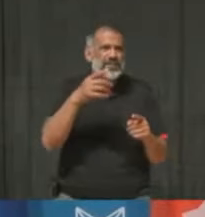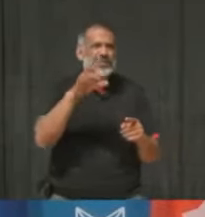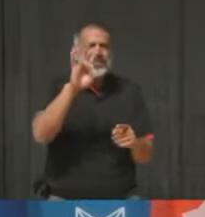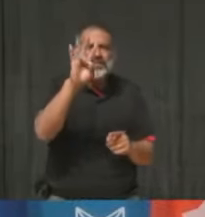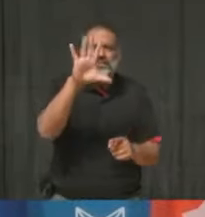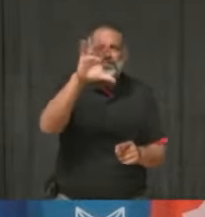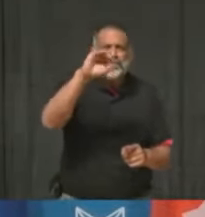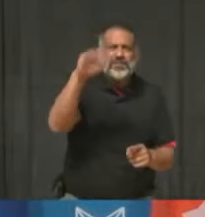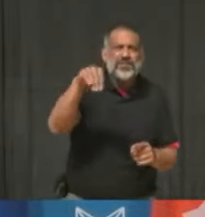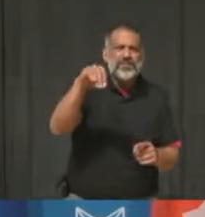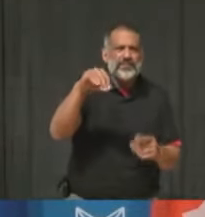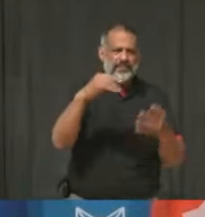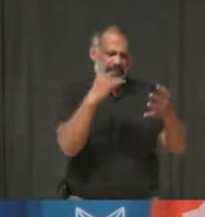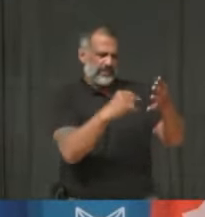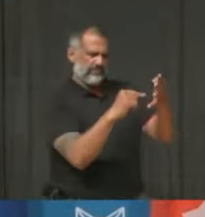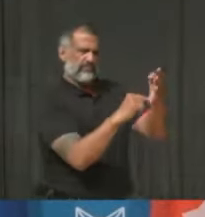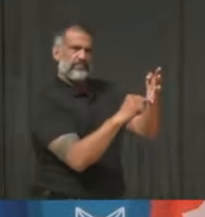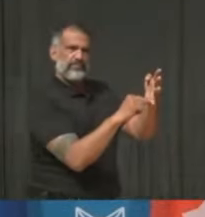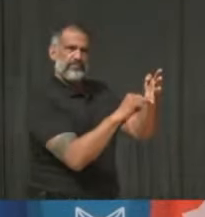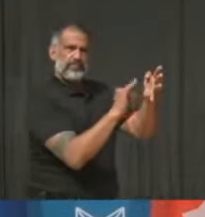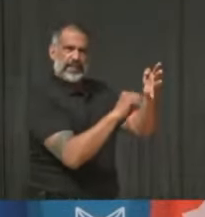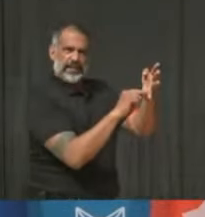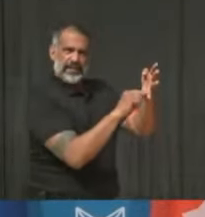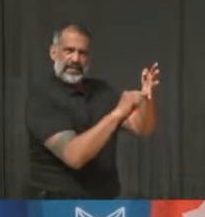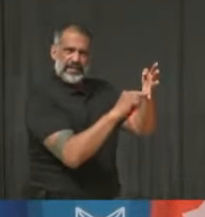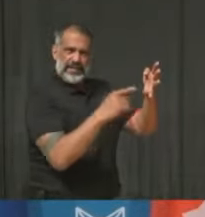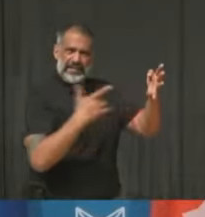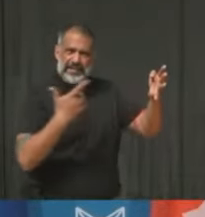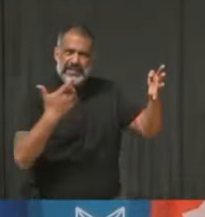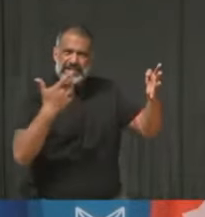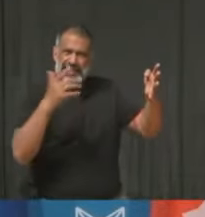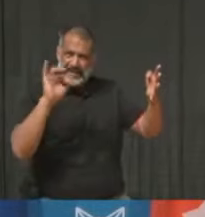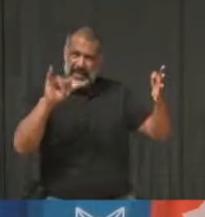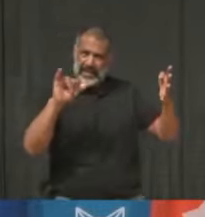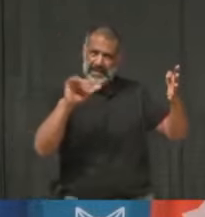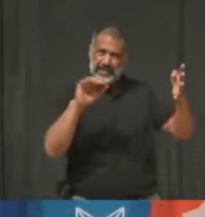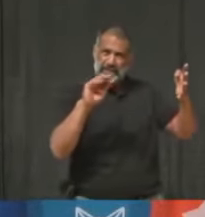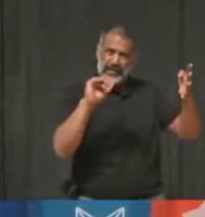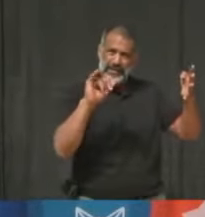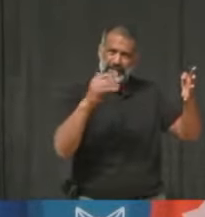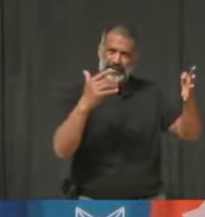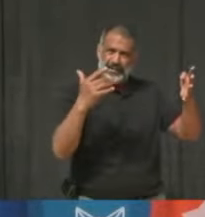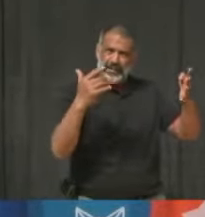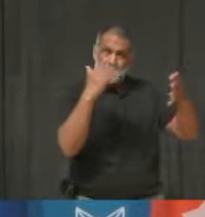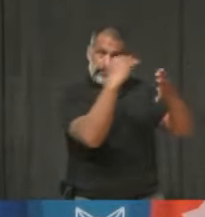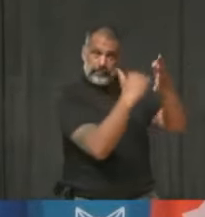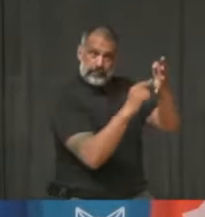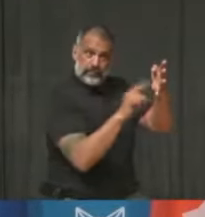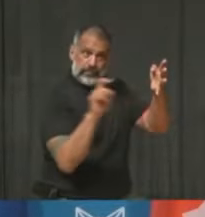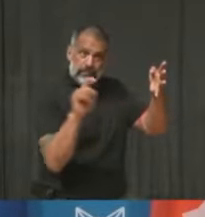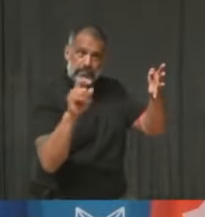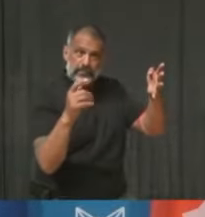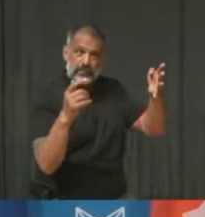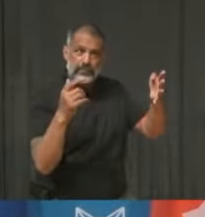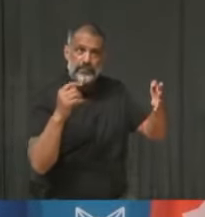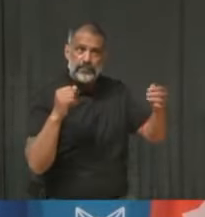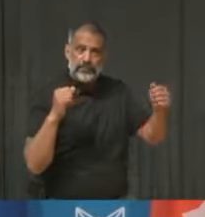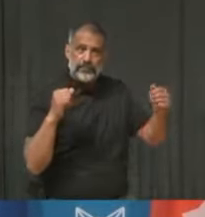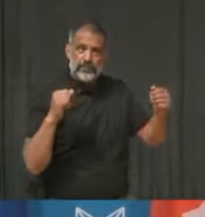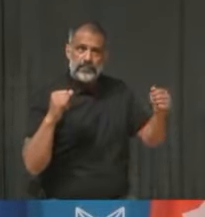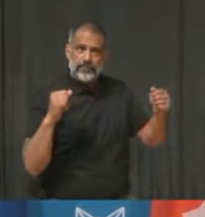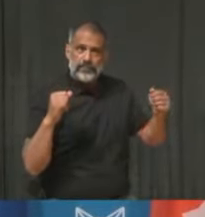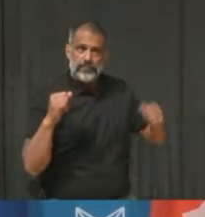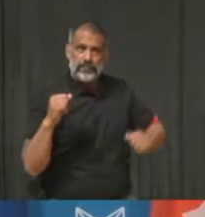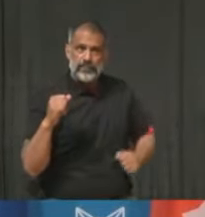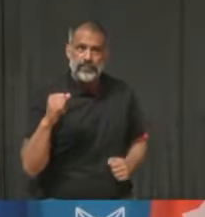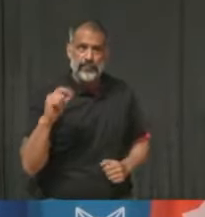vaccinated by the end of May? Is it going to affect the percents? No, at this time, the pause on first